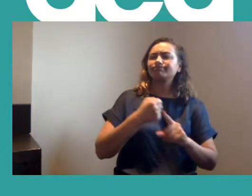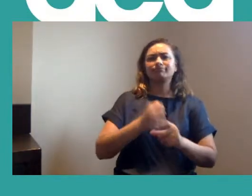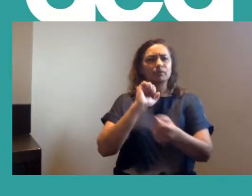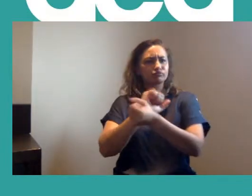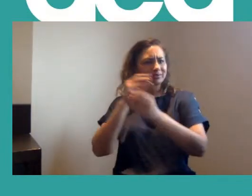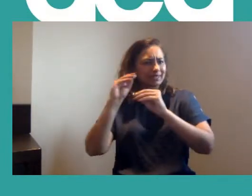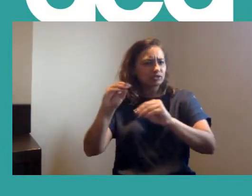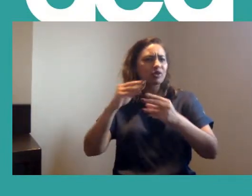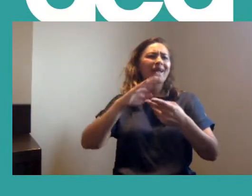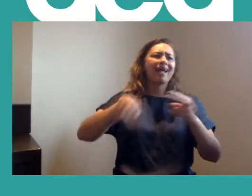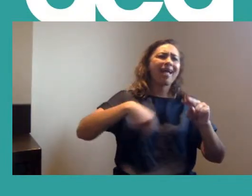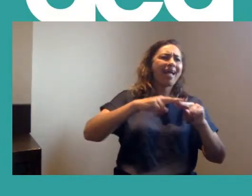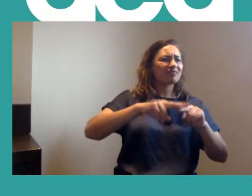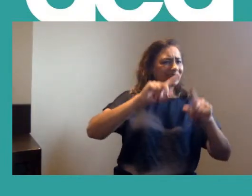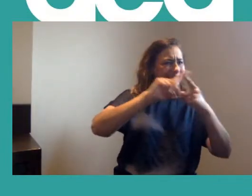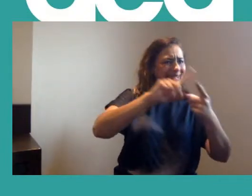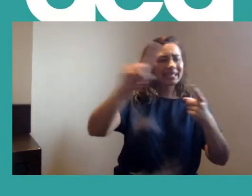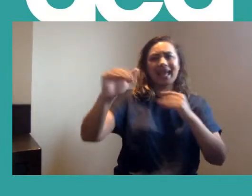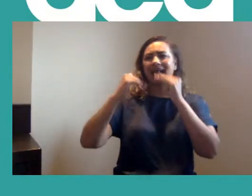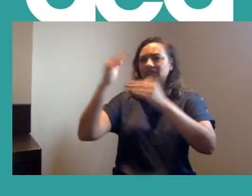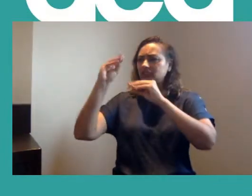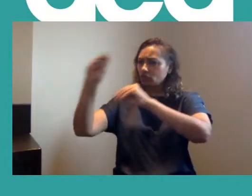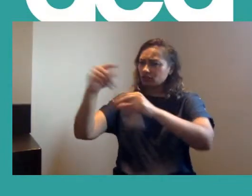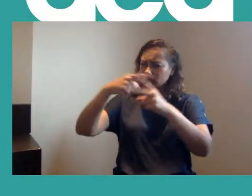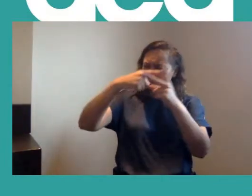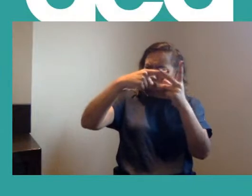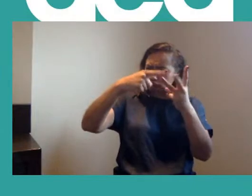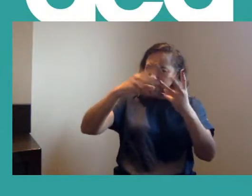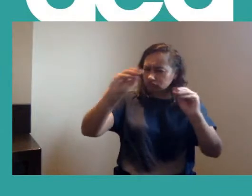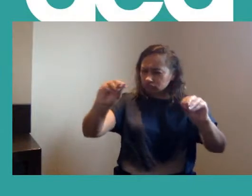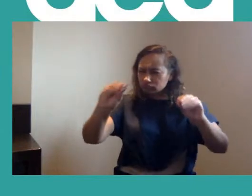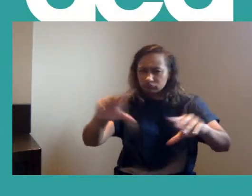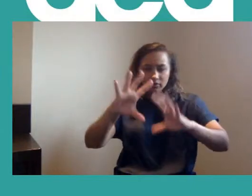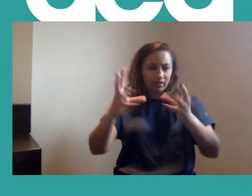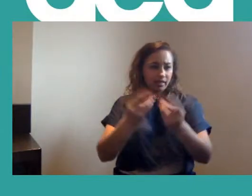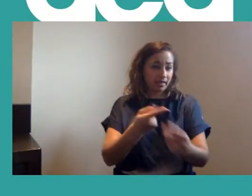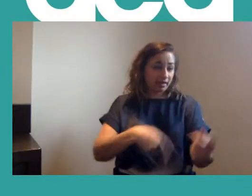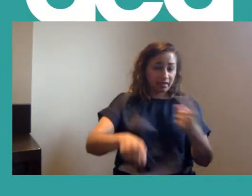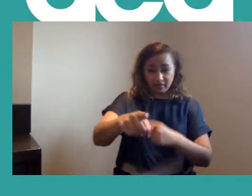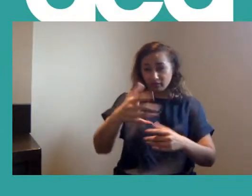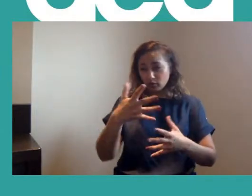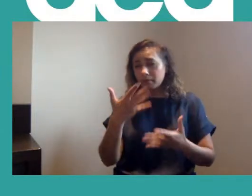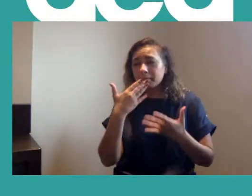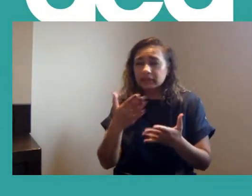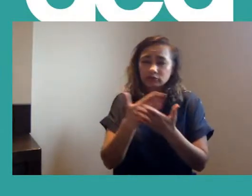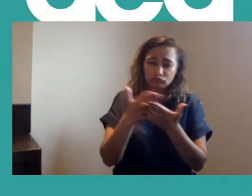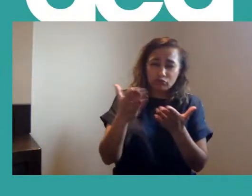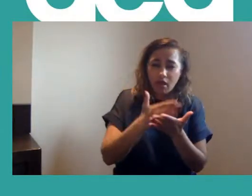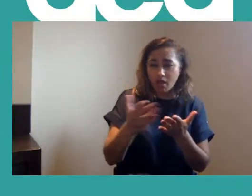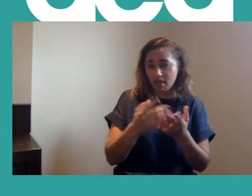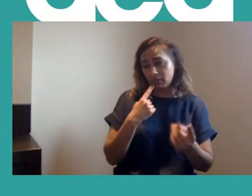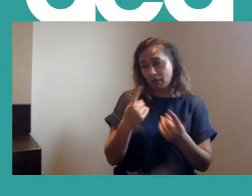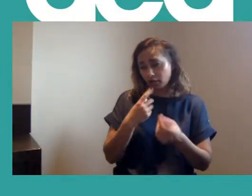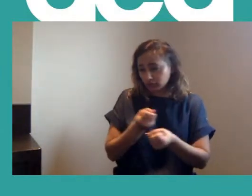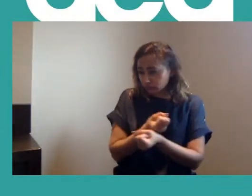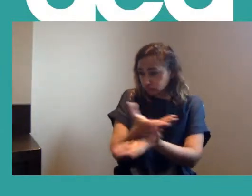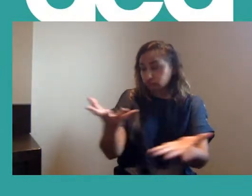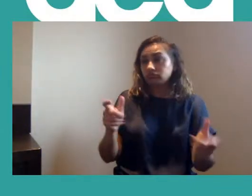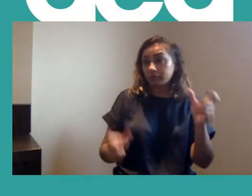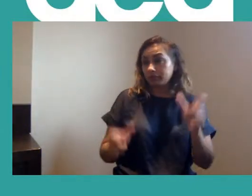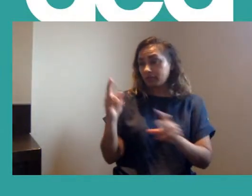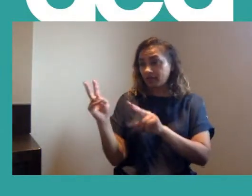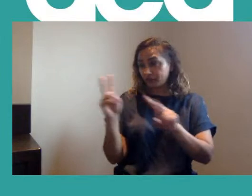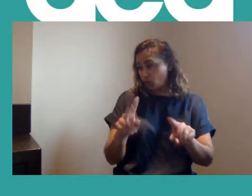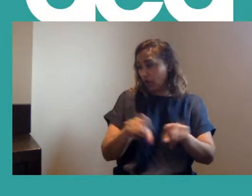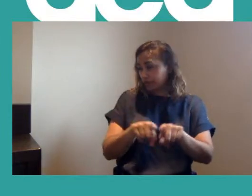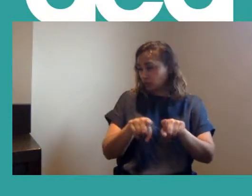and adult education members. You know, anyone who's on the call, or hopefully you can share this afterwards, and people will be able to view it